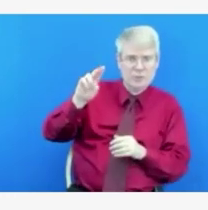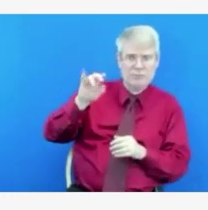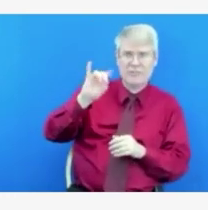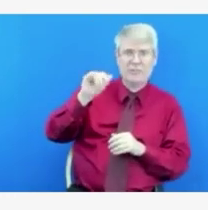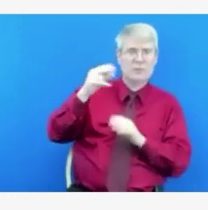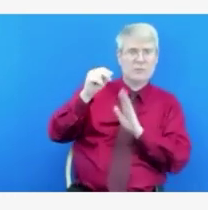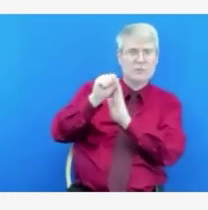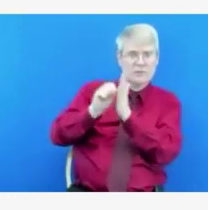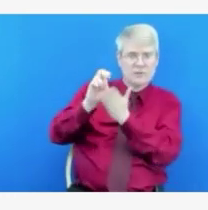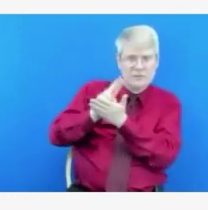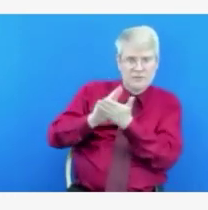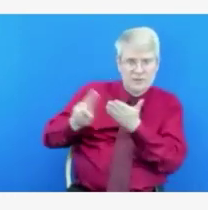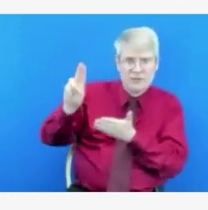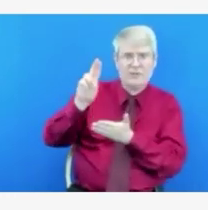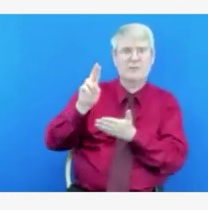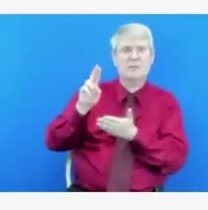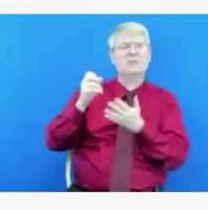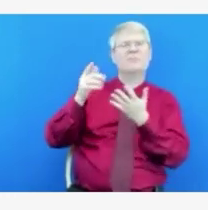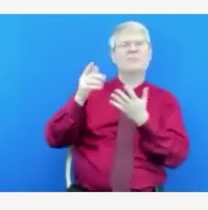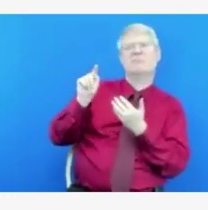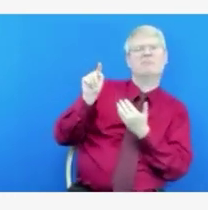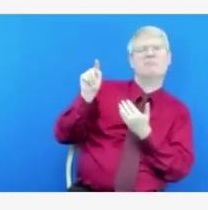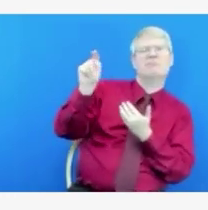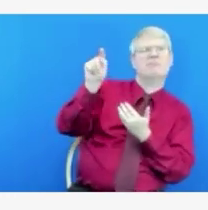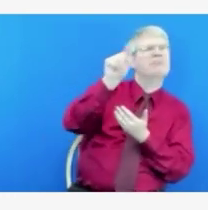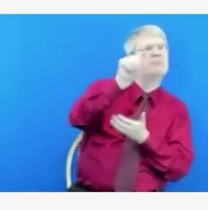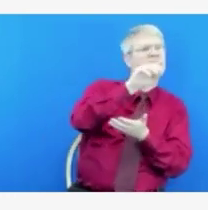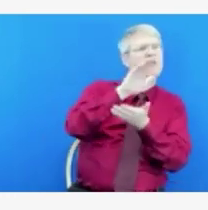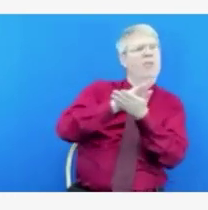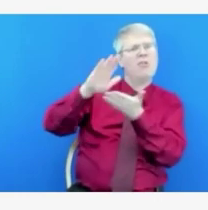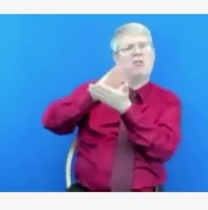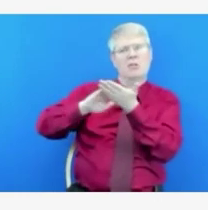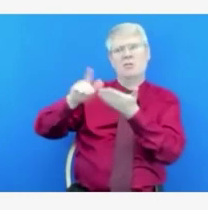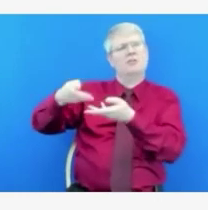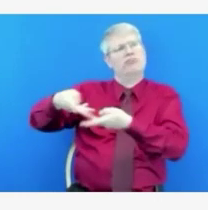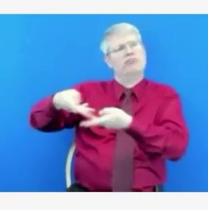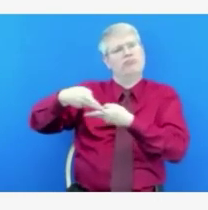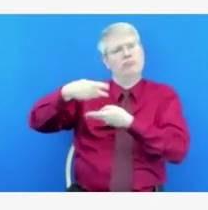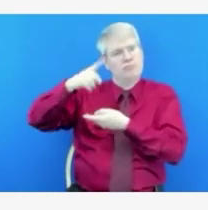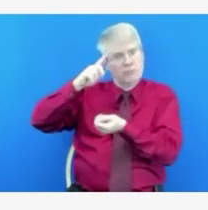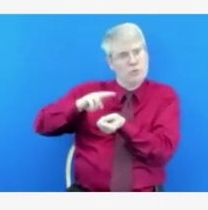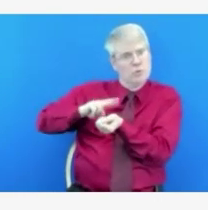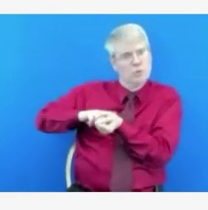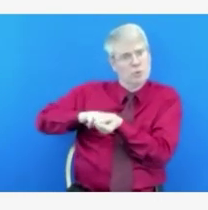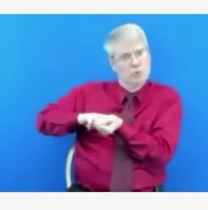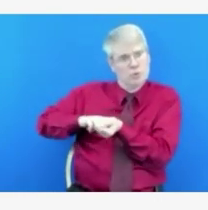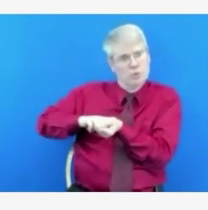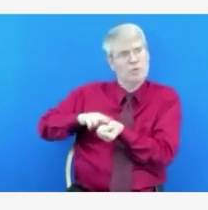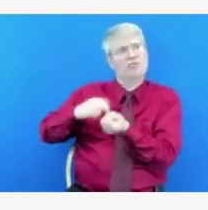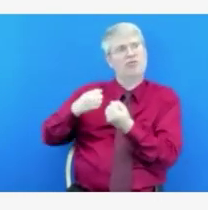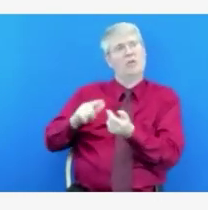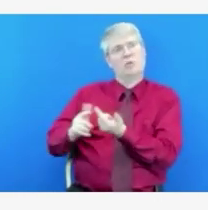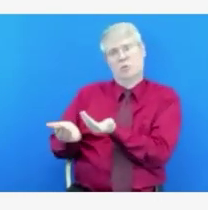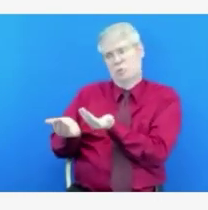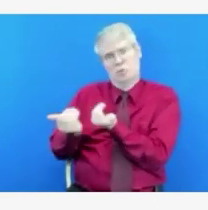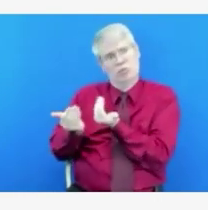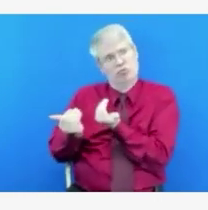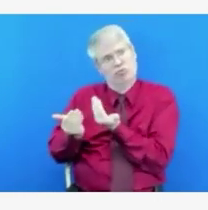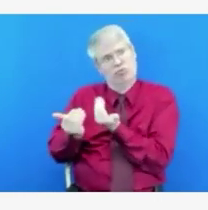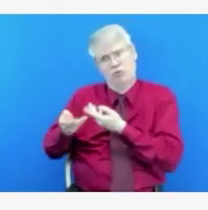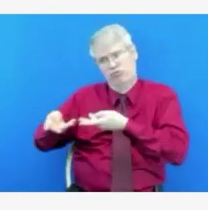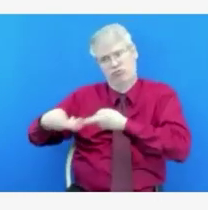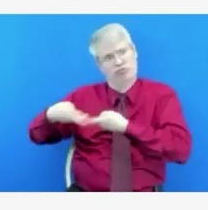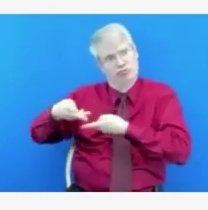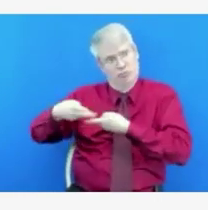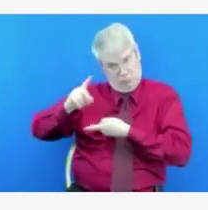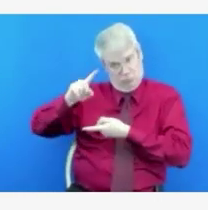train future healthcare workers and whether that's affecting recruitment. Yeah, thank you. I'm sorry, forgot the second half of